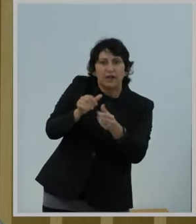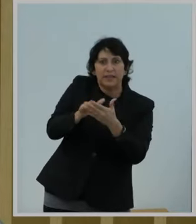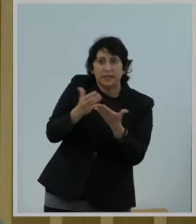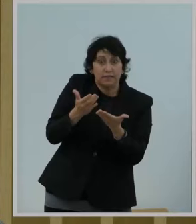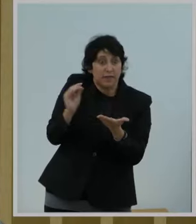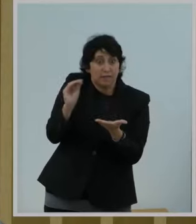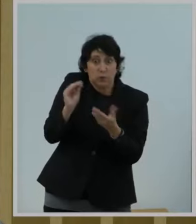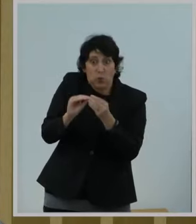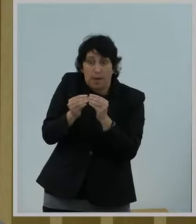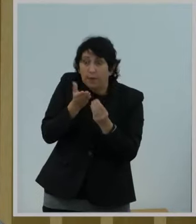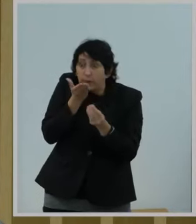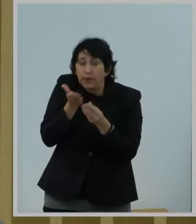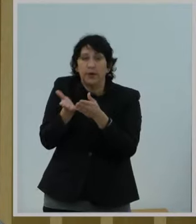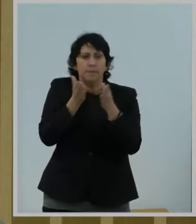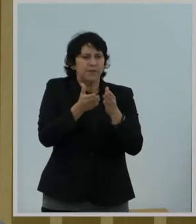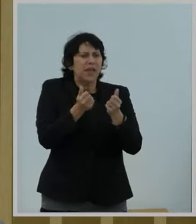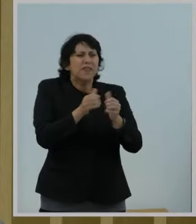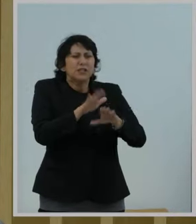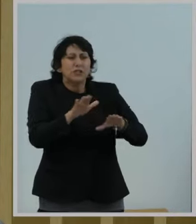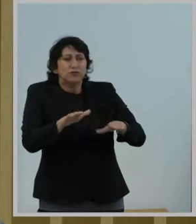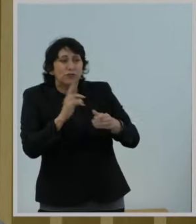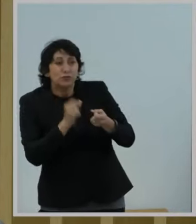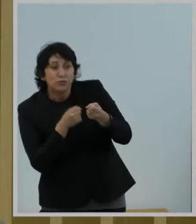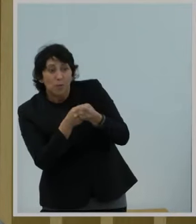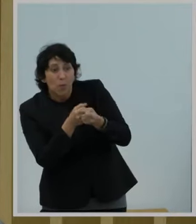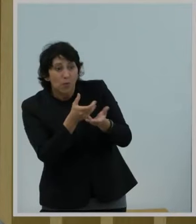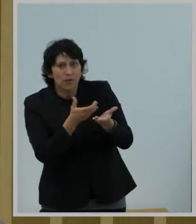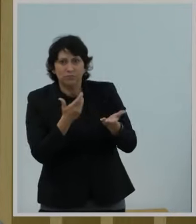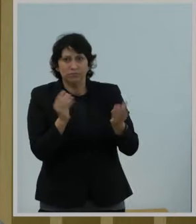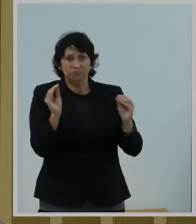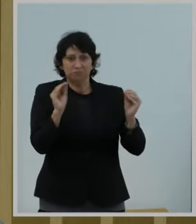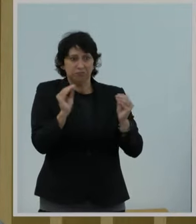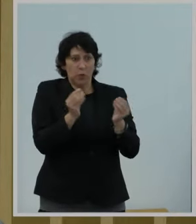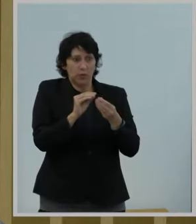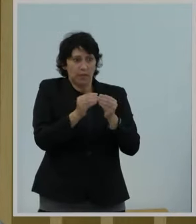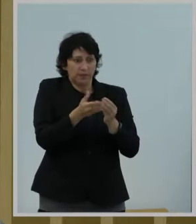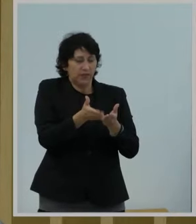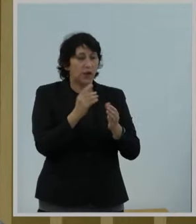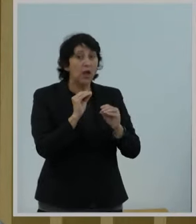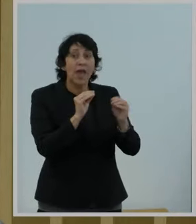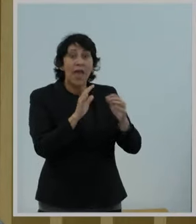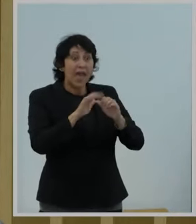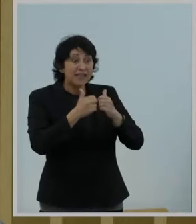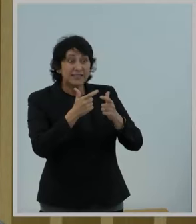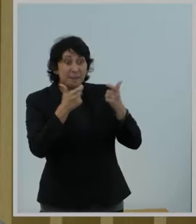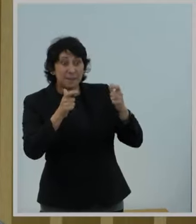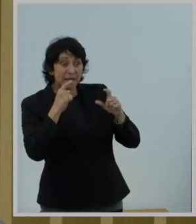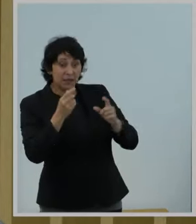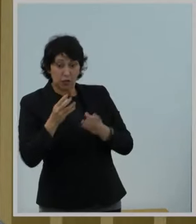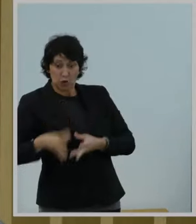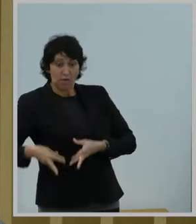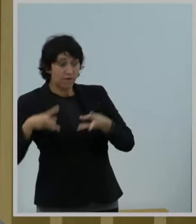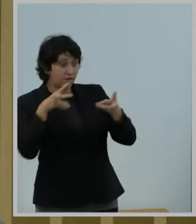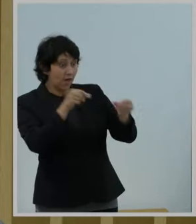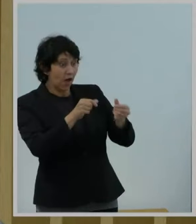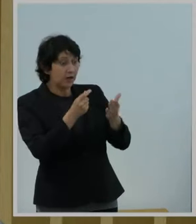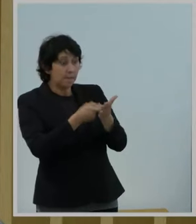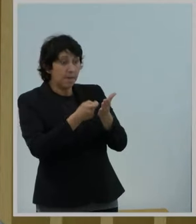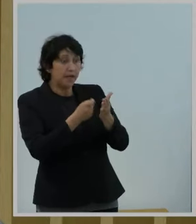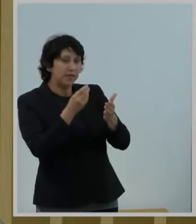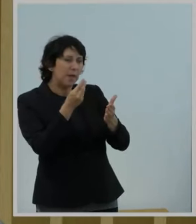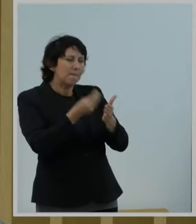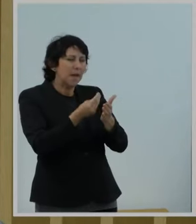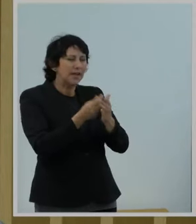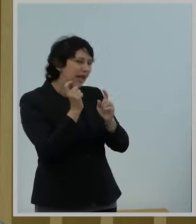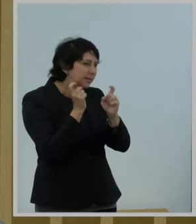the number of children that the funding has connected. and not on the impact of all those funds. I've previously